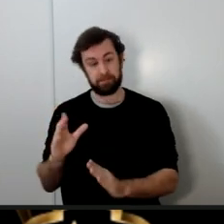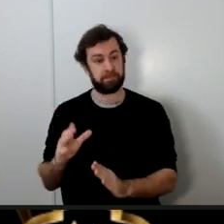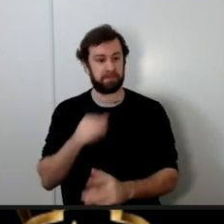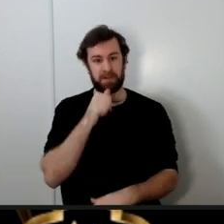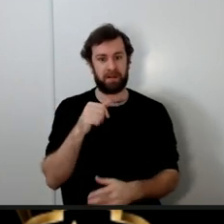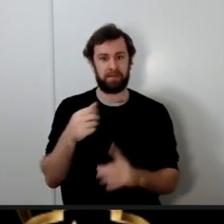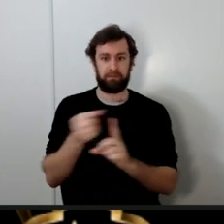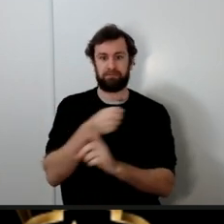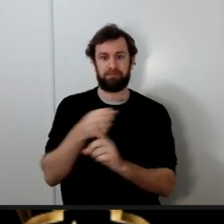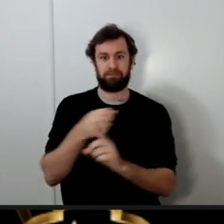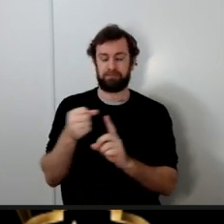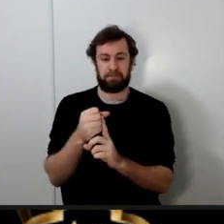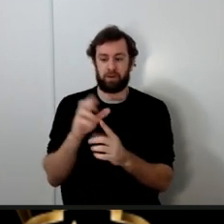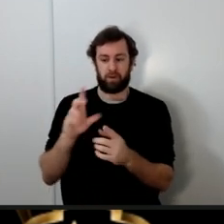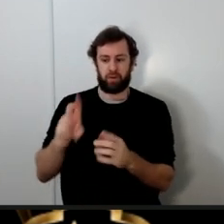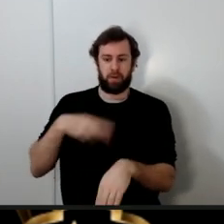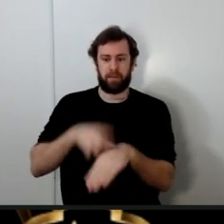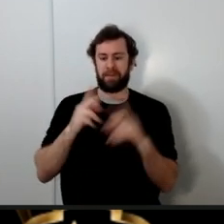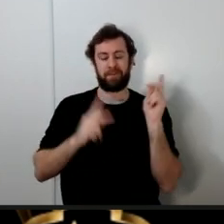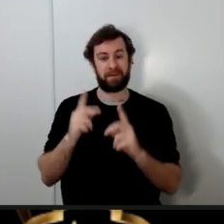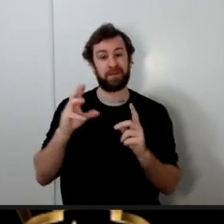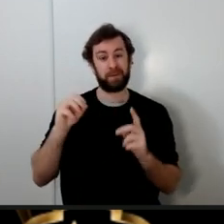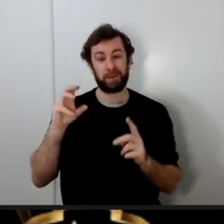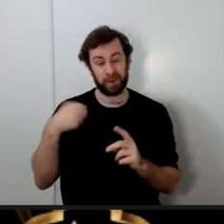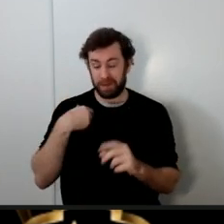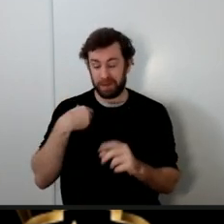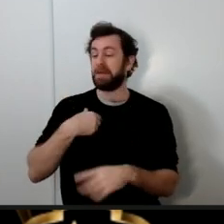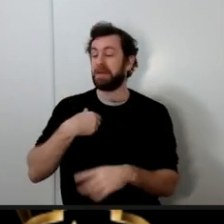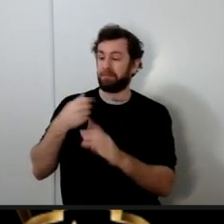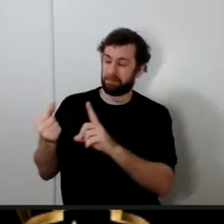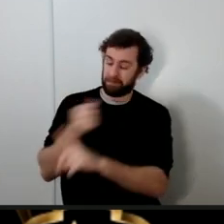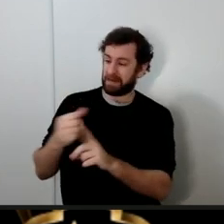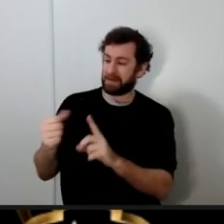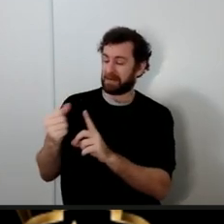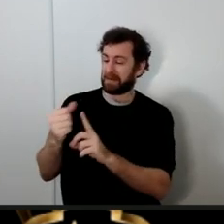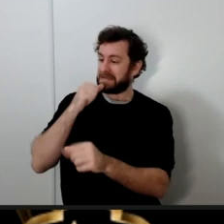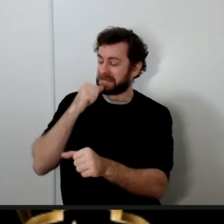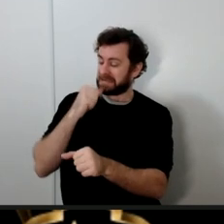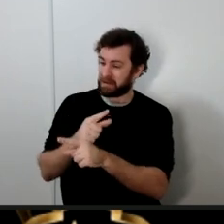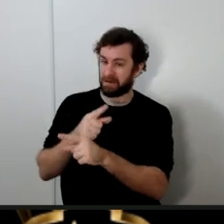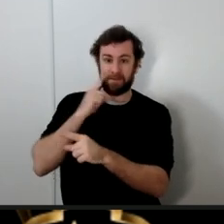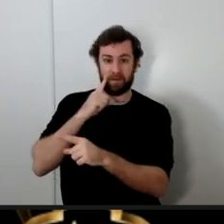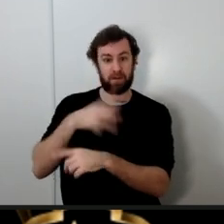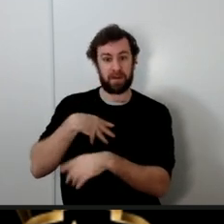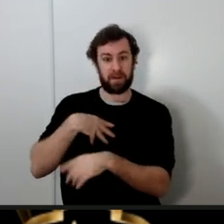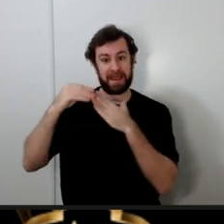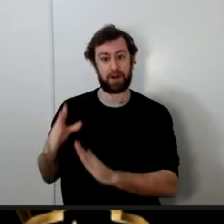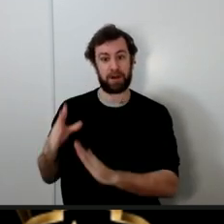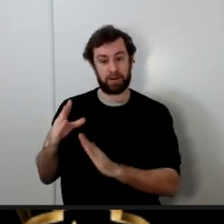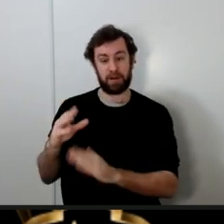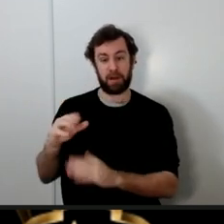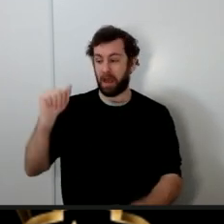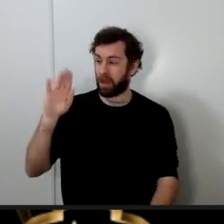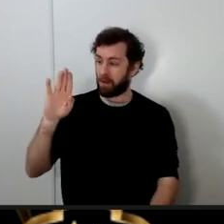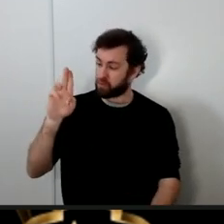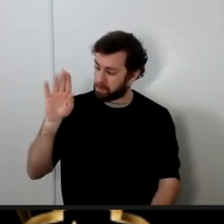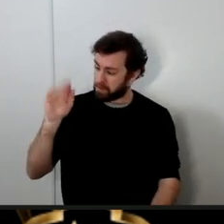ordinary people he beat the sister of the Khalifa of Abu Baq sister of Farwah